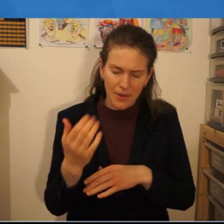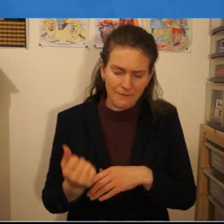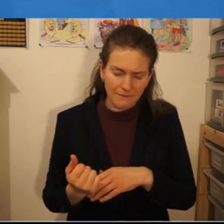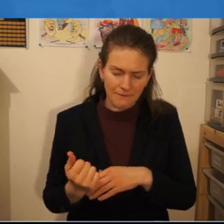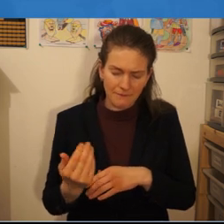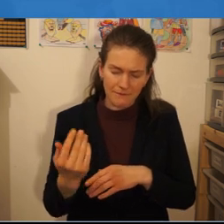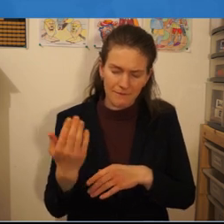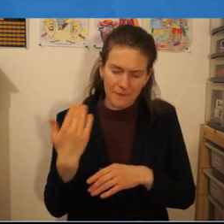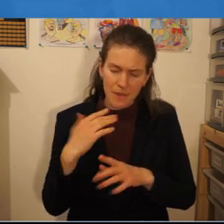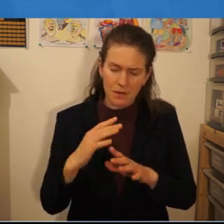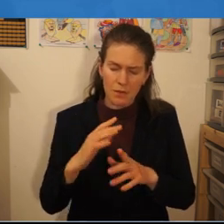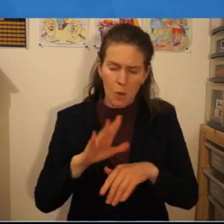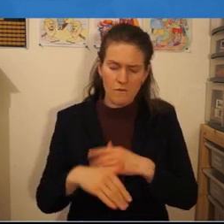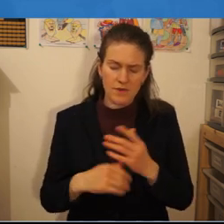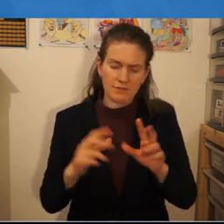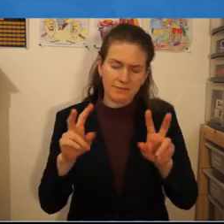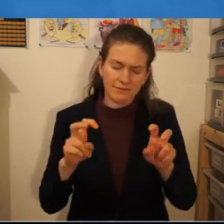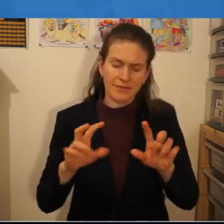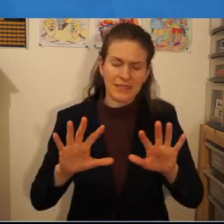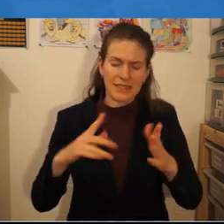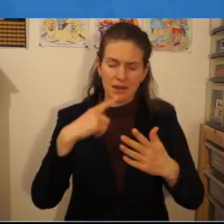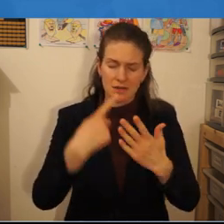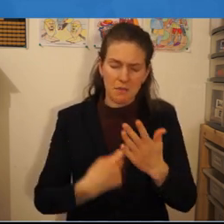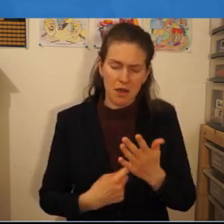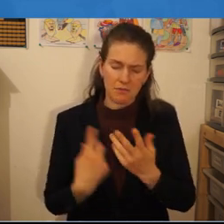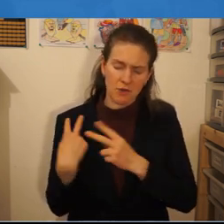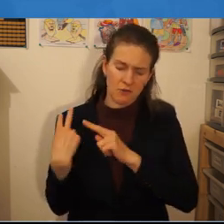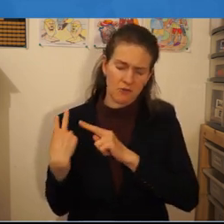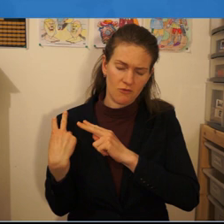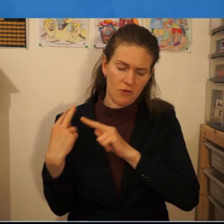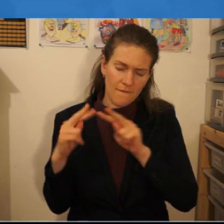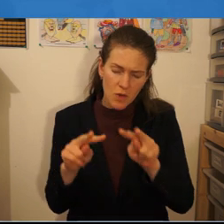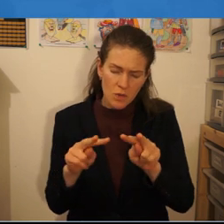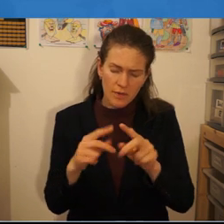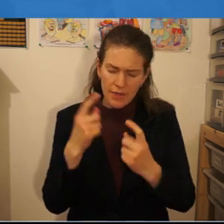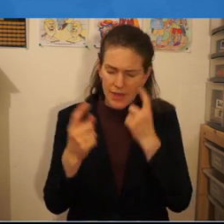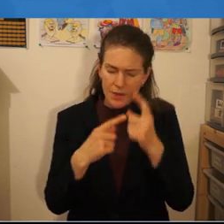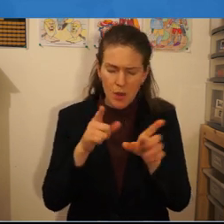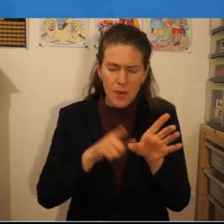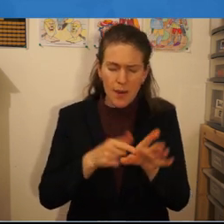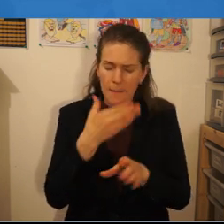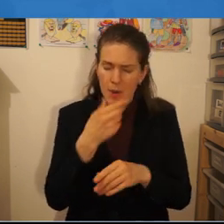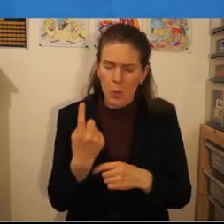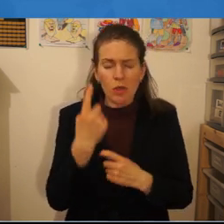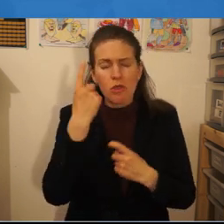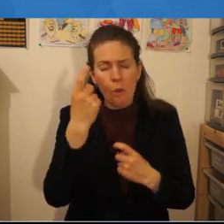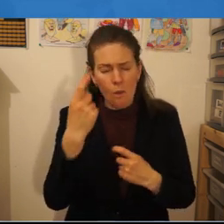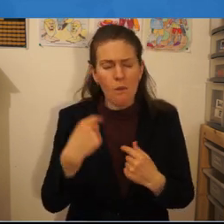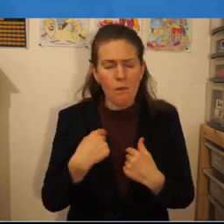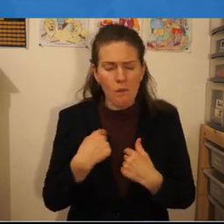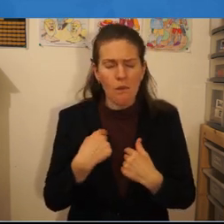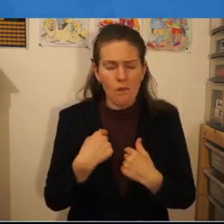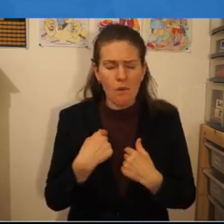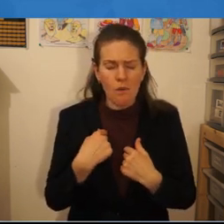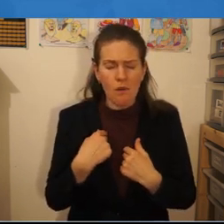on the ten commandments on their revision and thinking about the young man who thought that he could